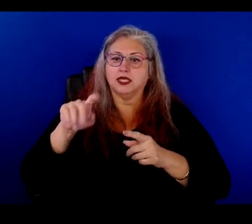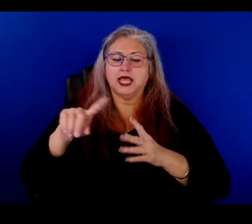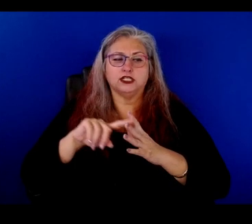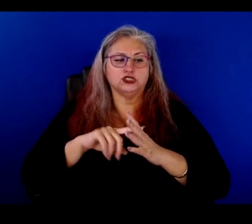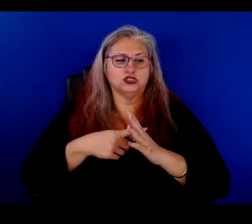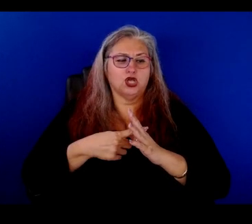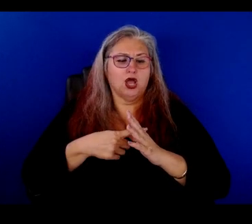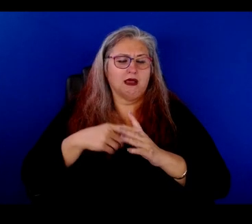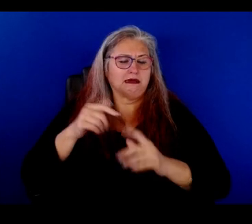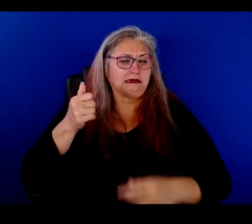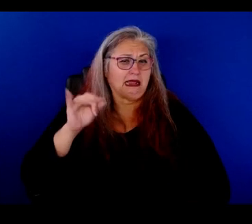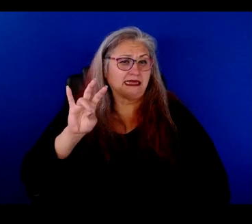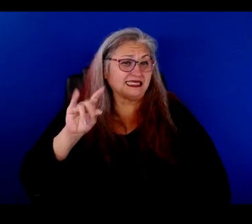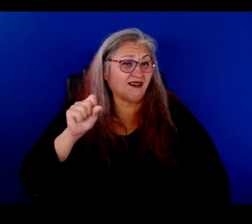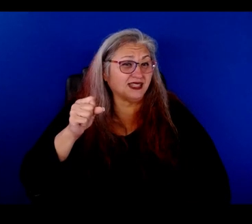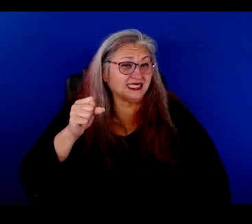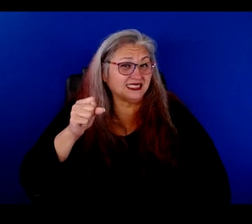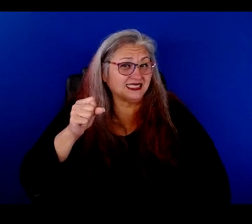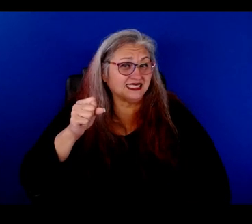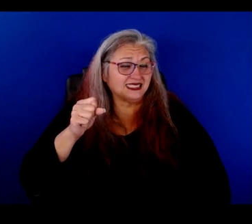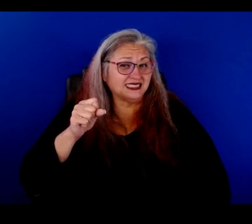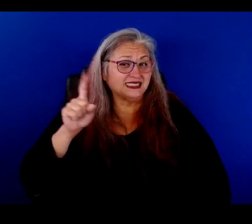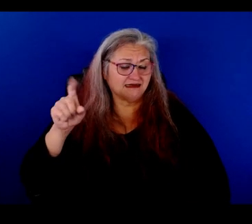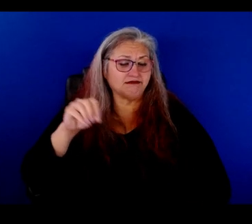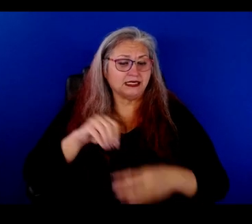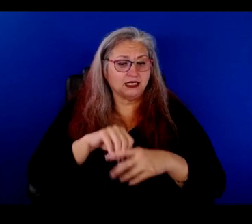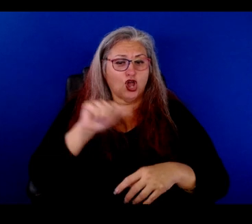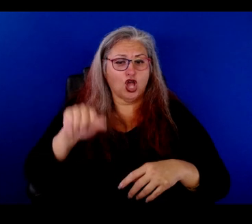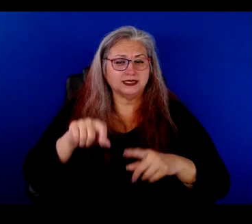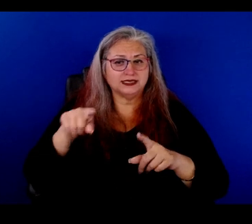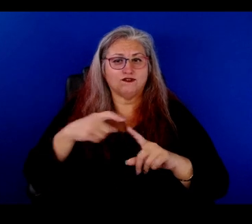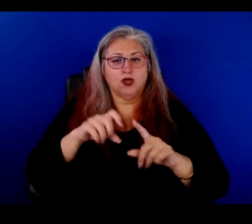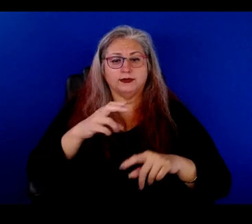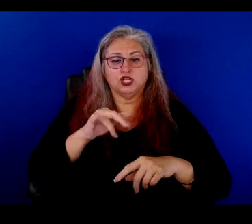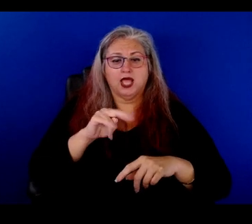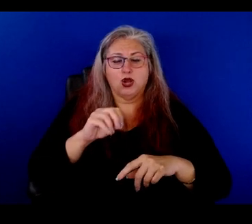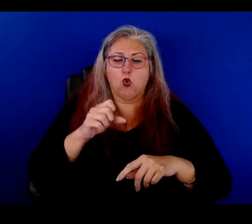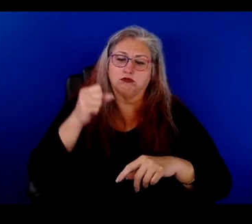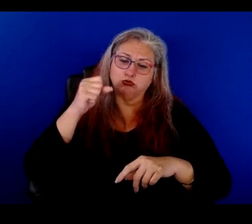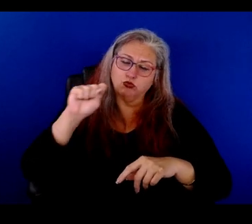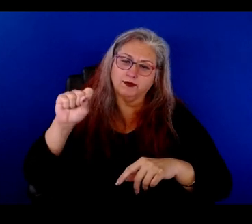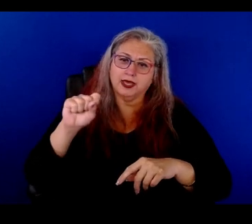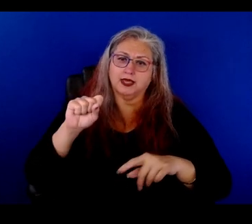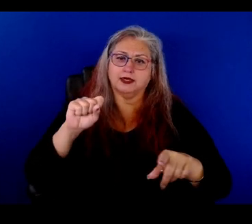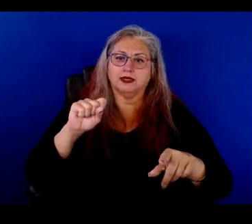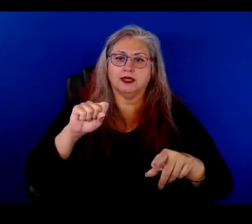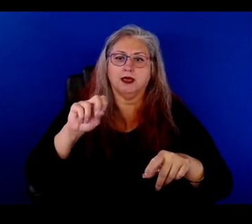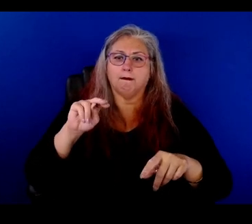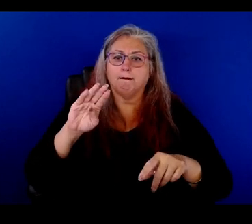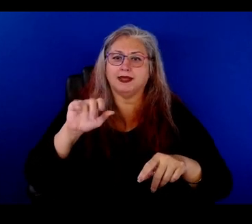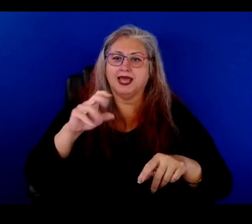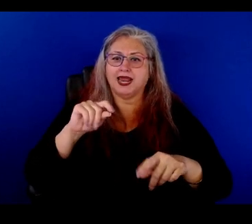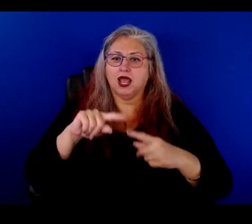started in the seventies in Austin, Texas out of the Chicano movement and Juan Tejeda and, uh,